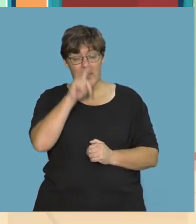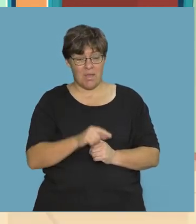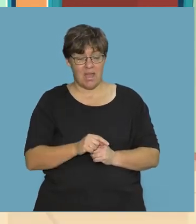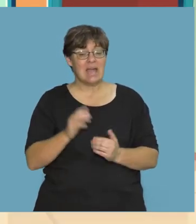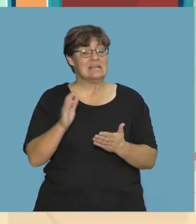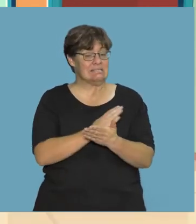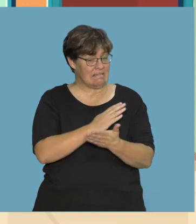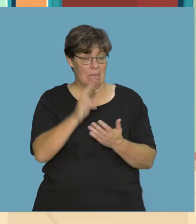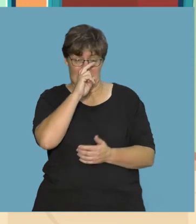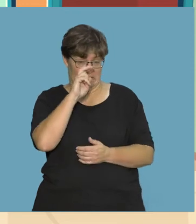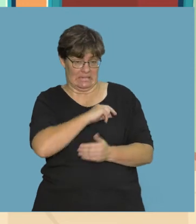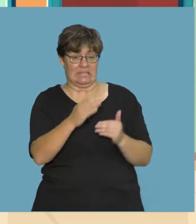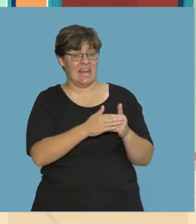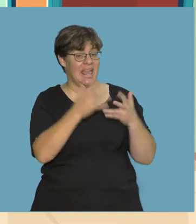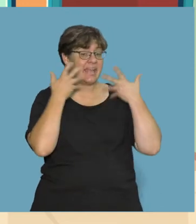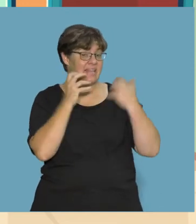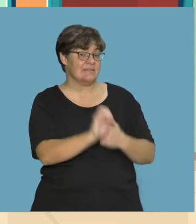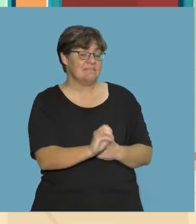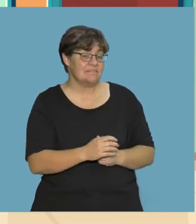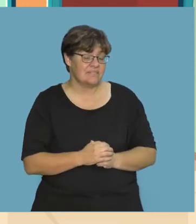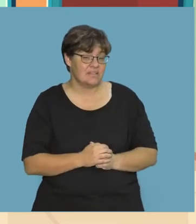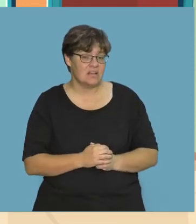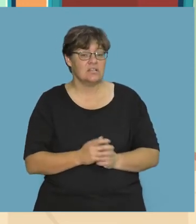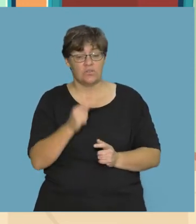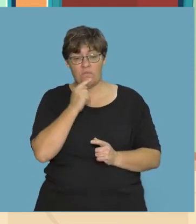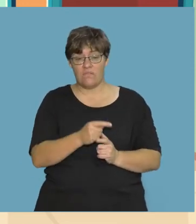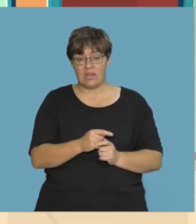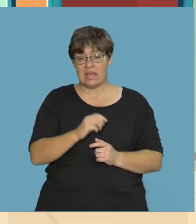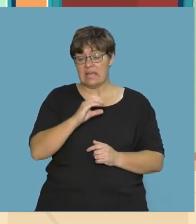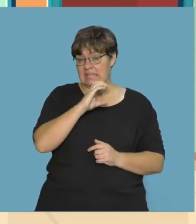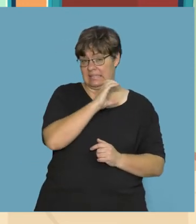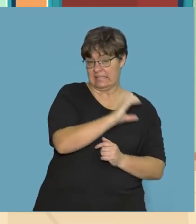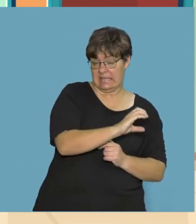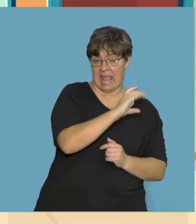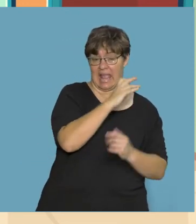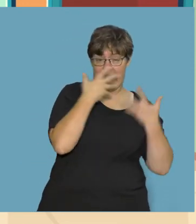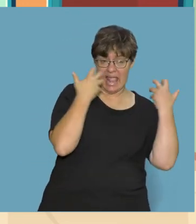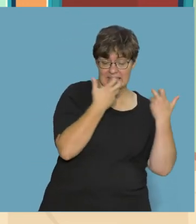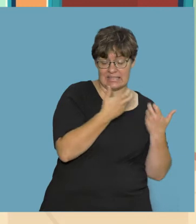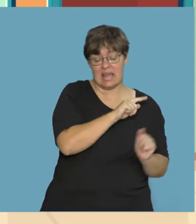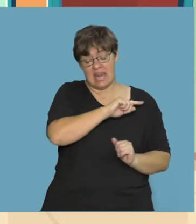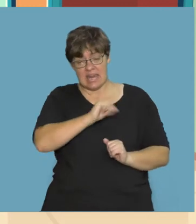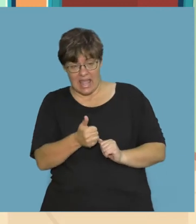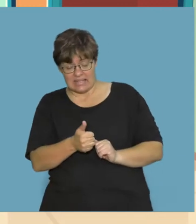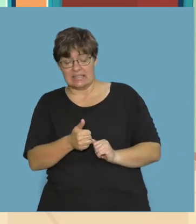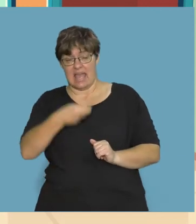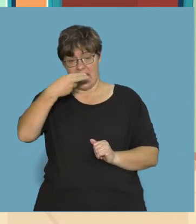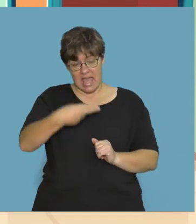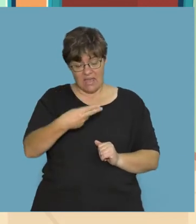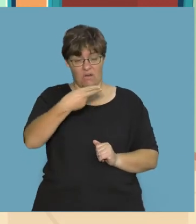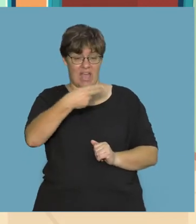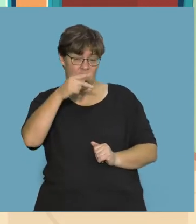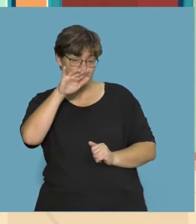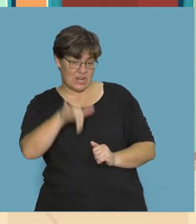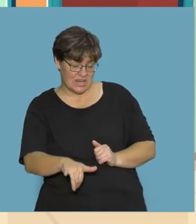Remember that some people sneeze near cats. So when the K in cat is next to the H